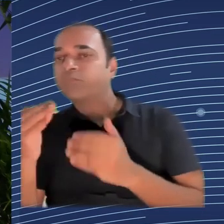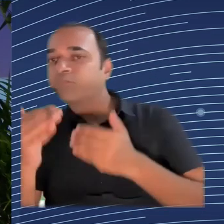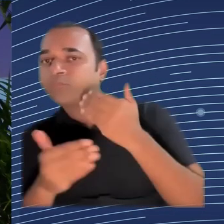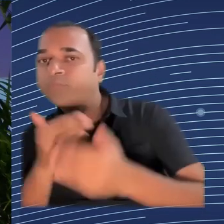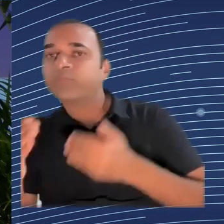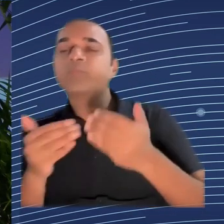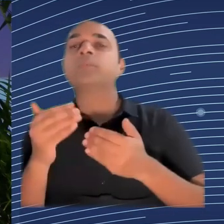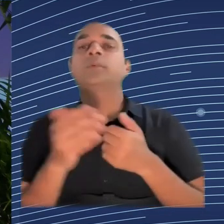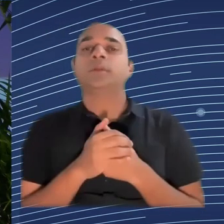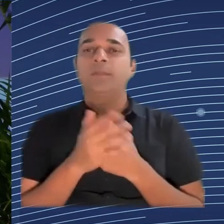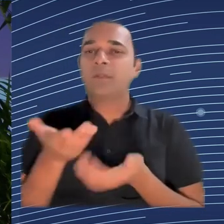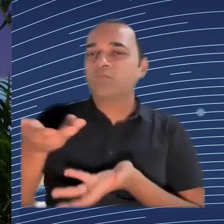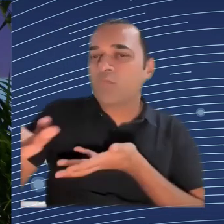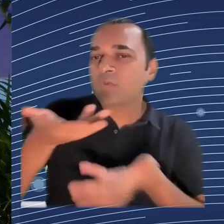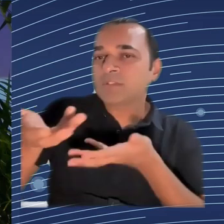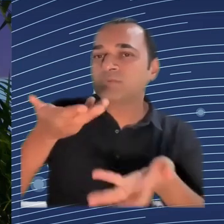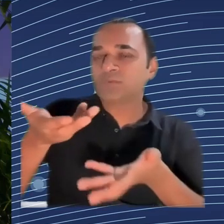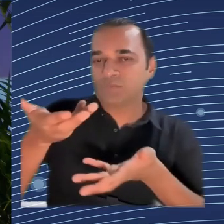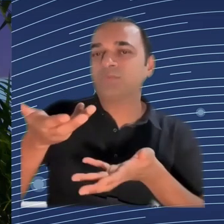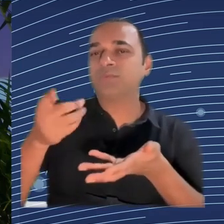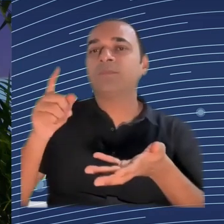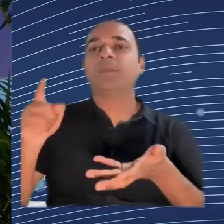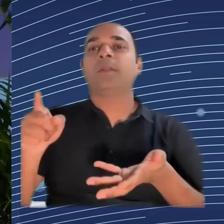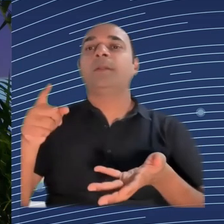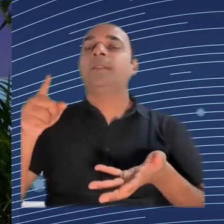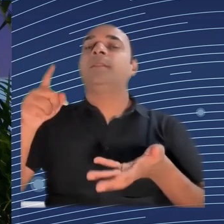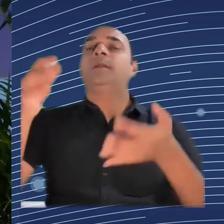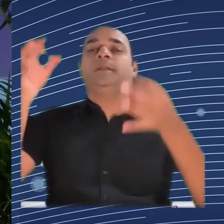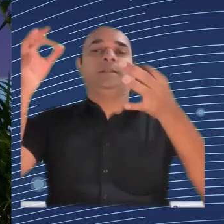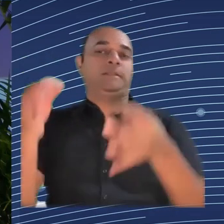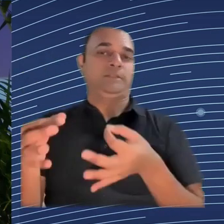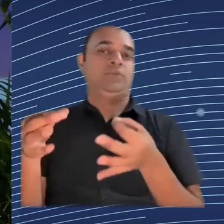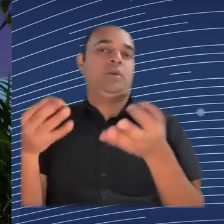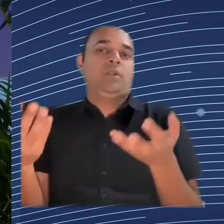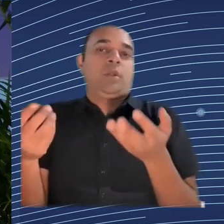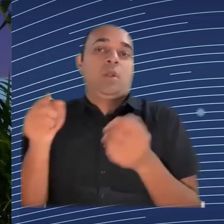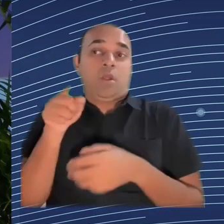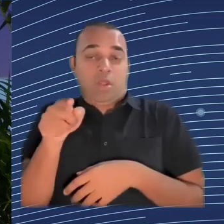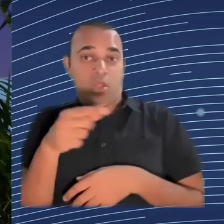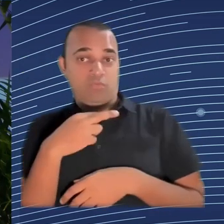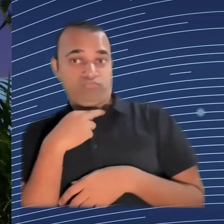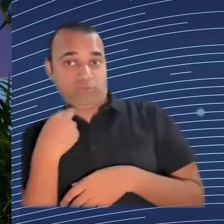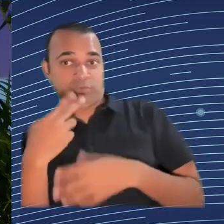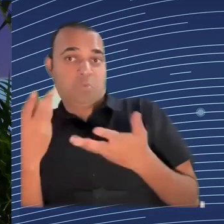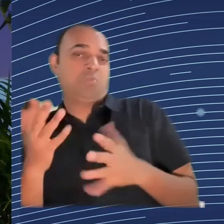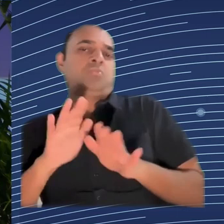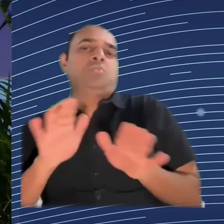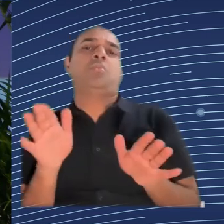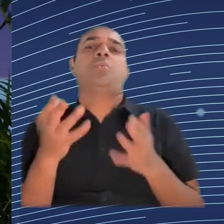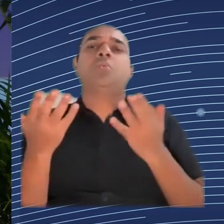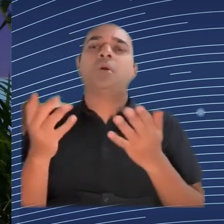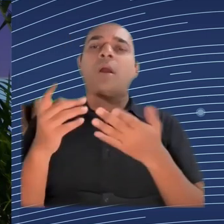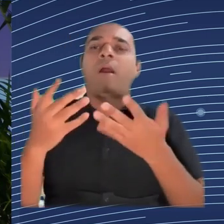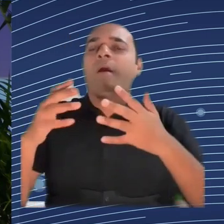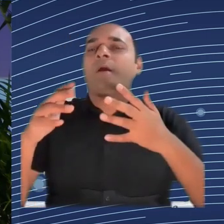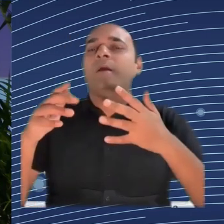there is no social dialogue? Or there are, at some level, the possibility, if there